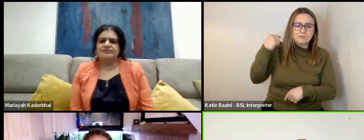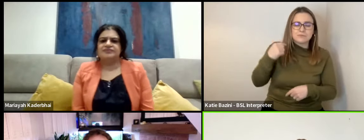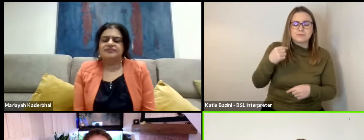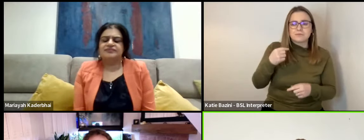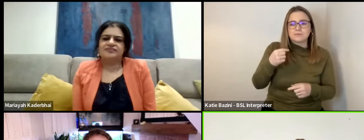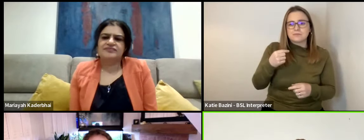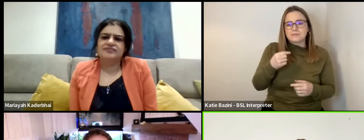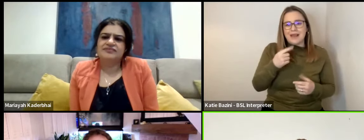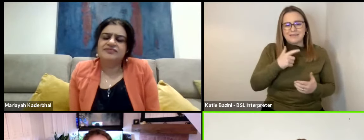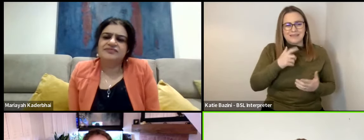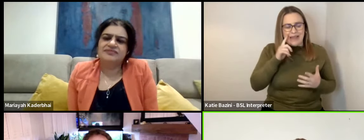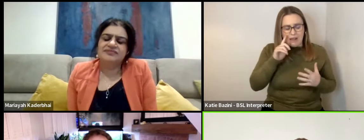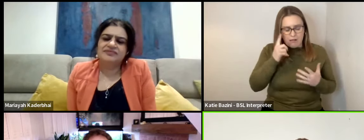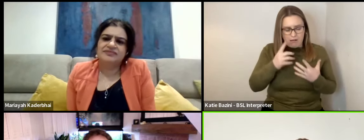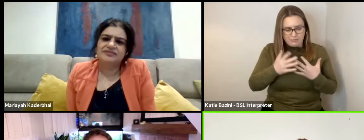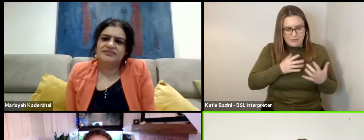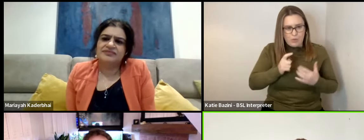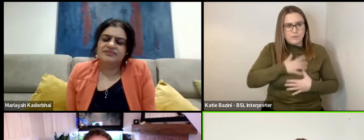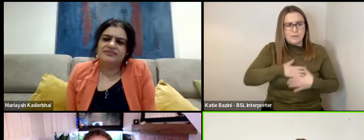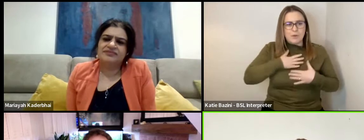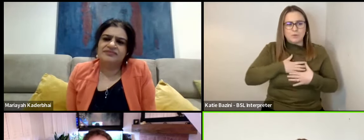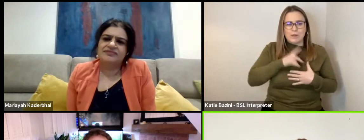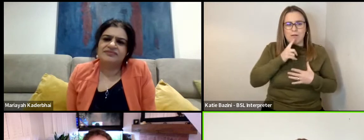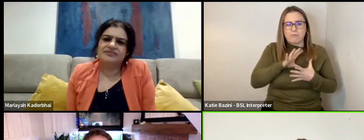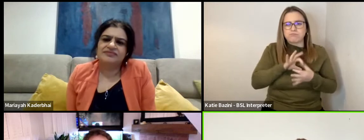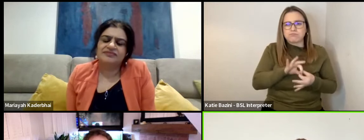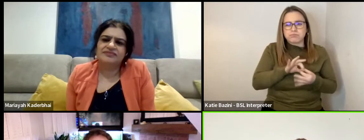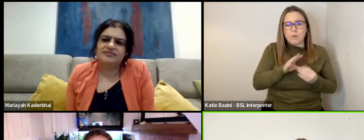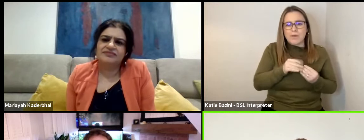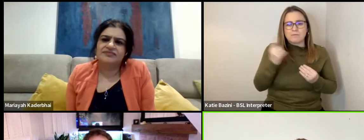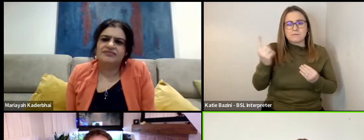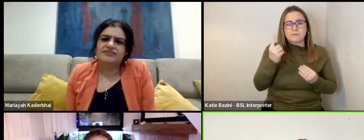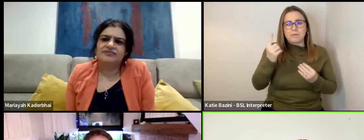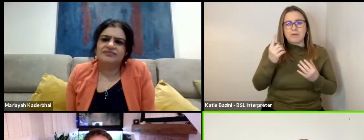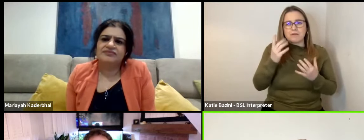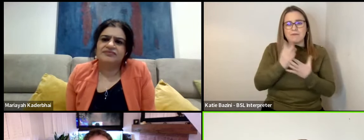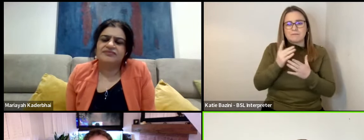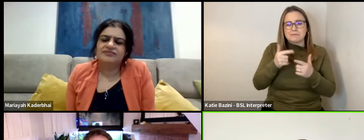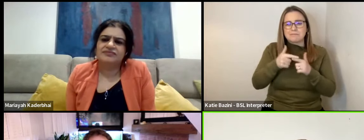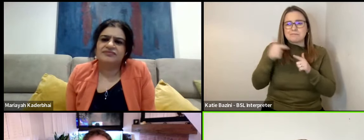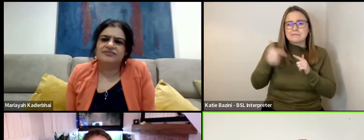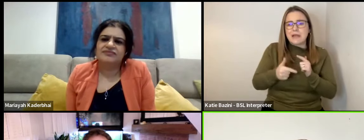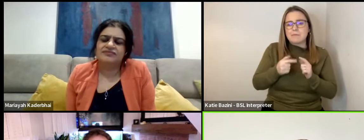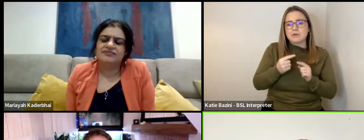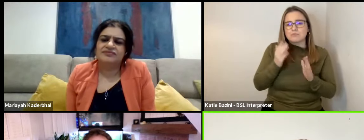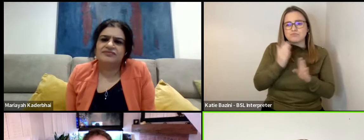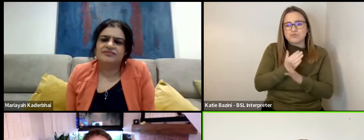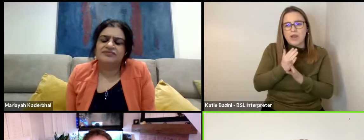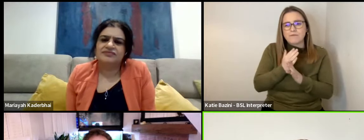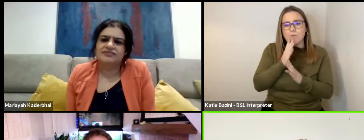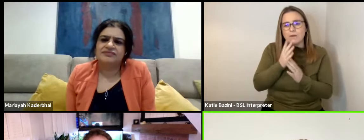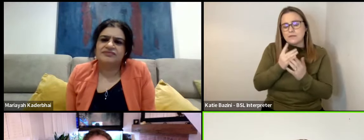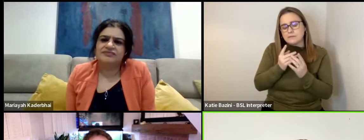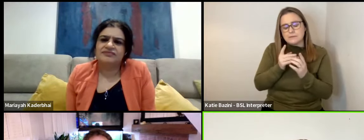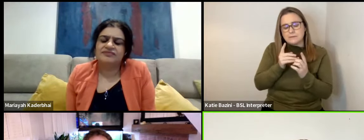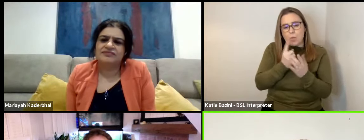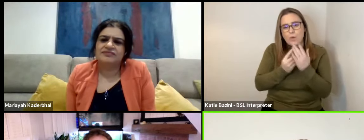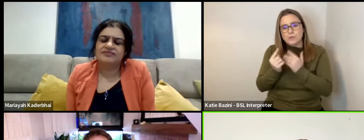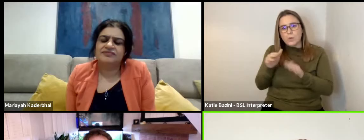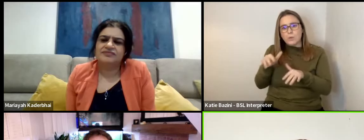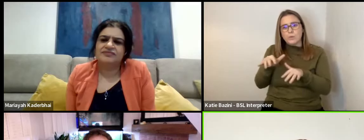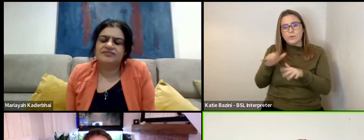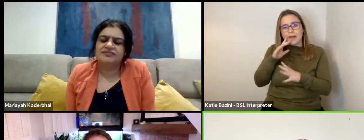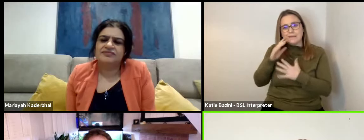within himself and his own body. can only really associate that with something that's very deep and private in moments in the film where he's away from everybody else.